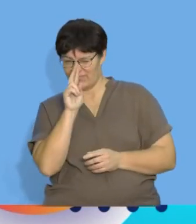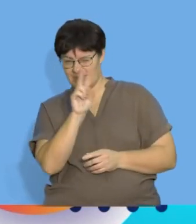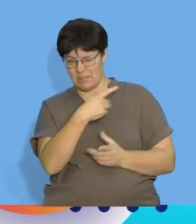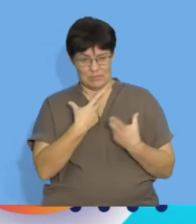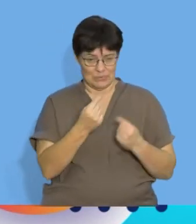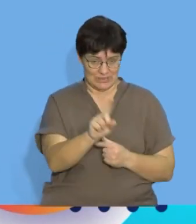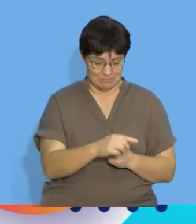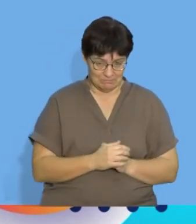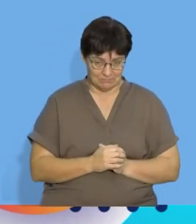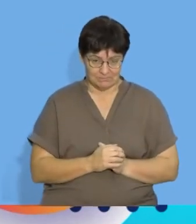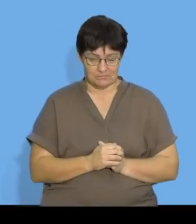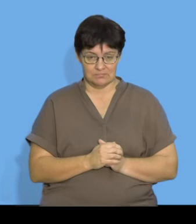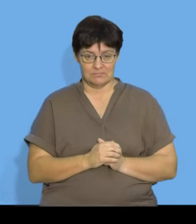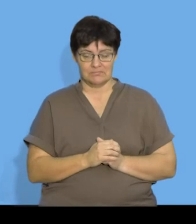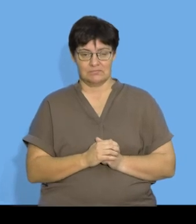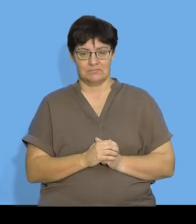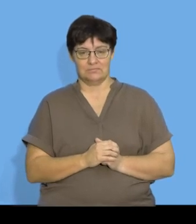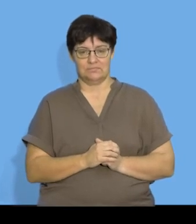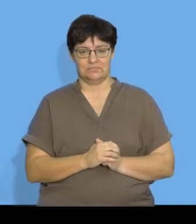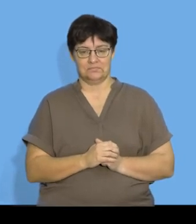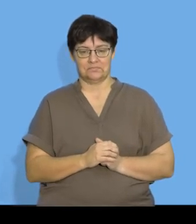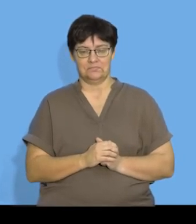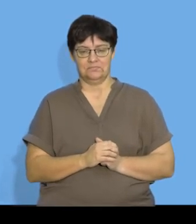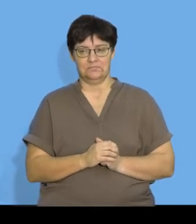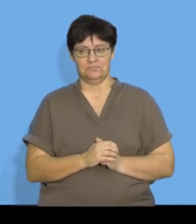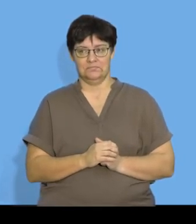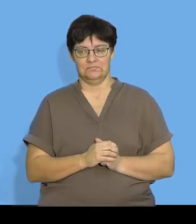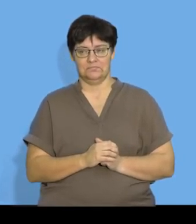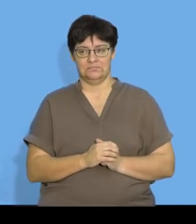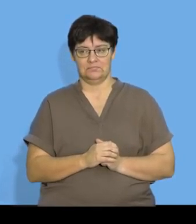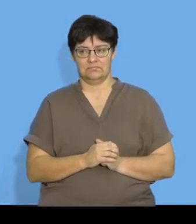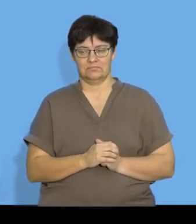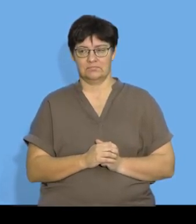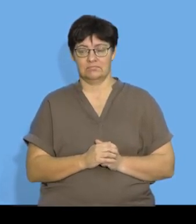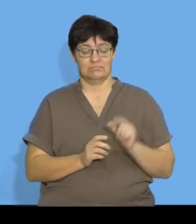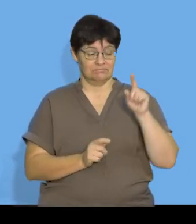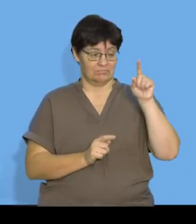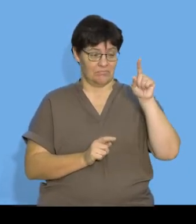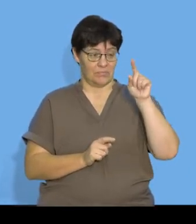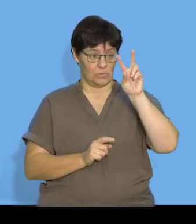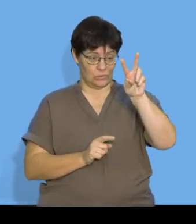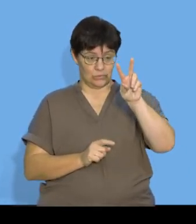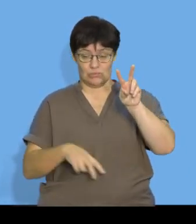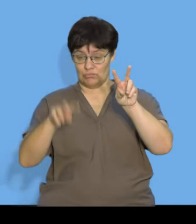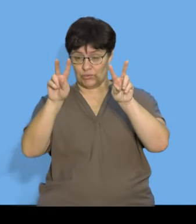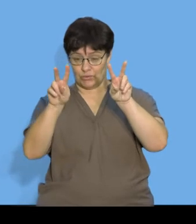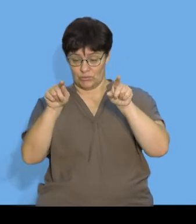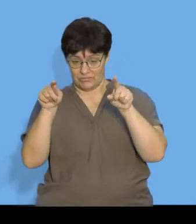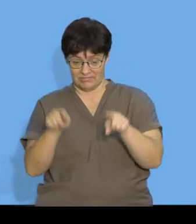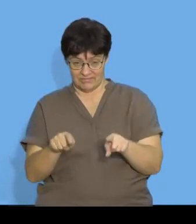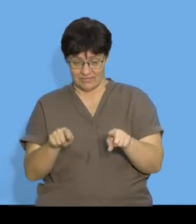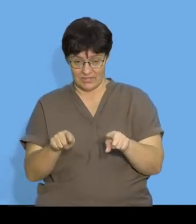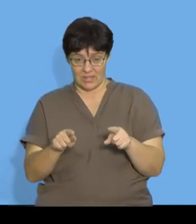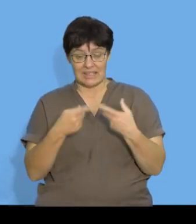talking about on the board so between these two terms if I were to